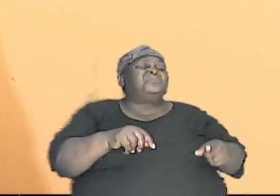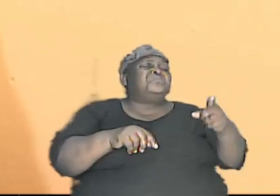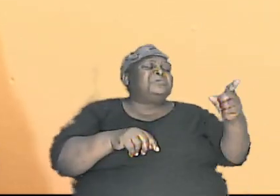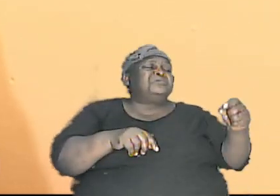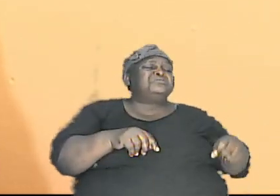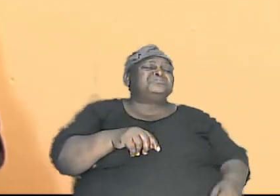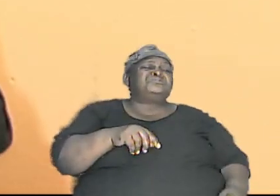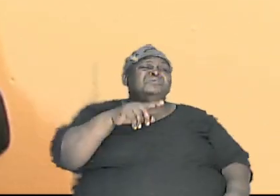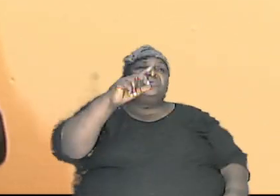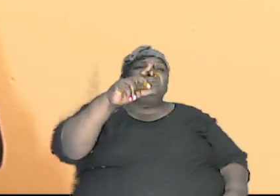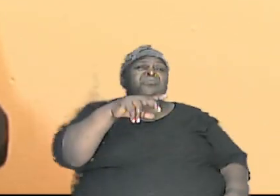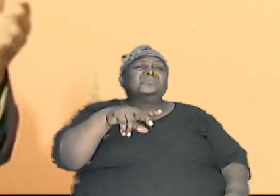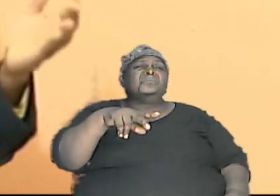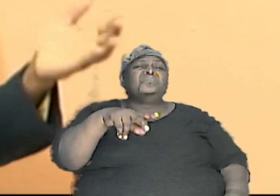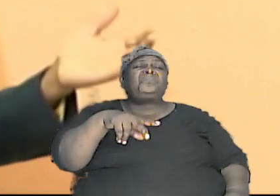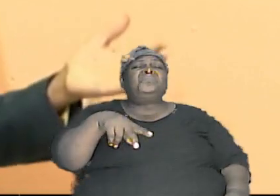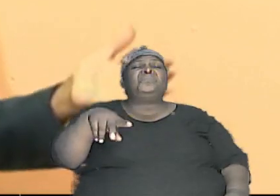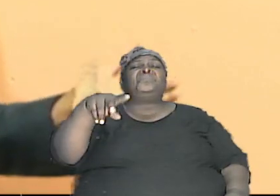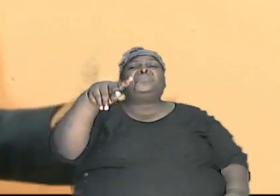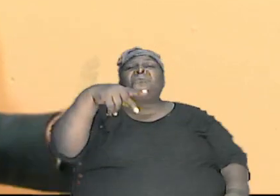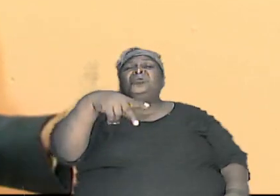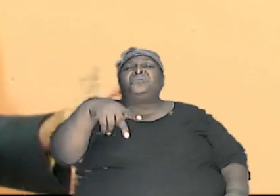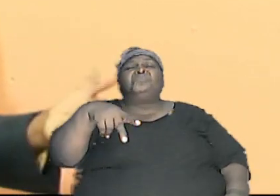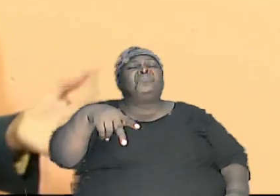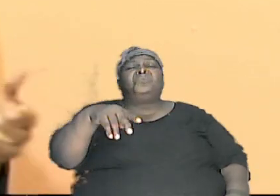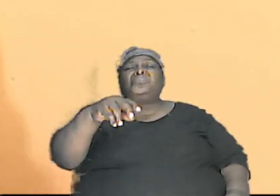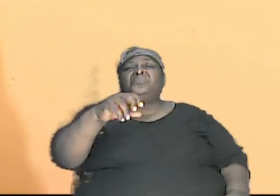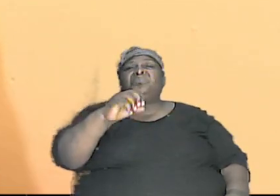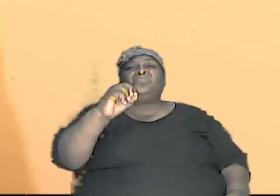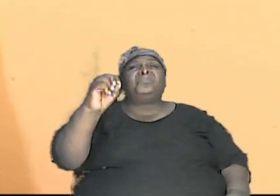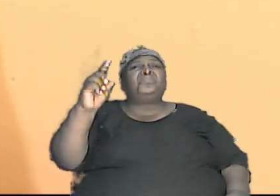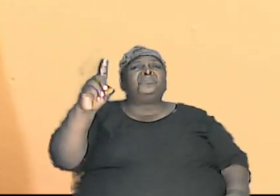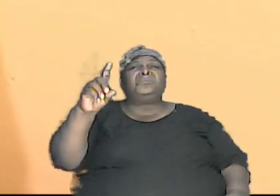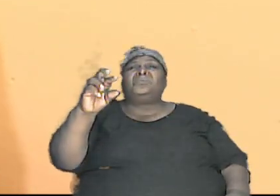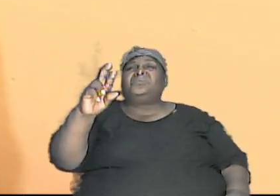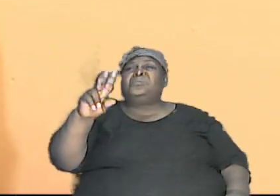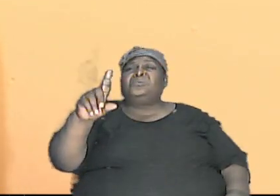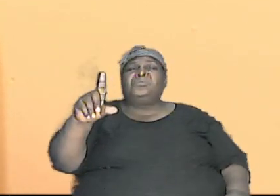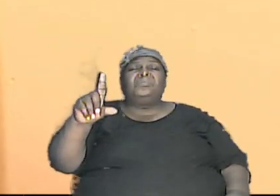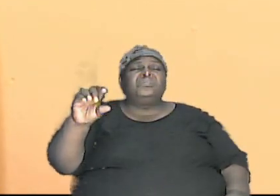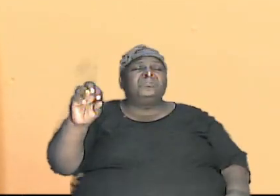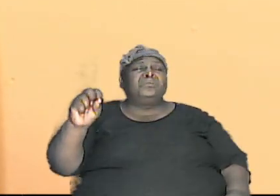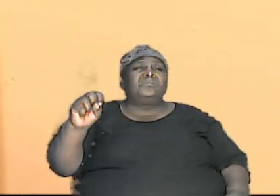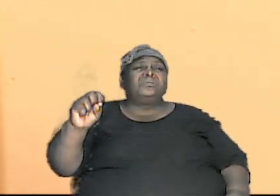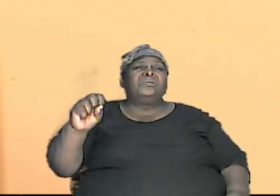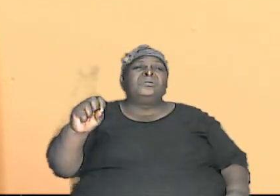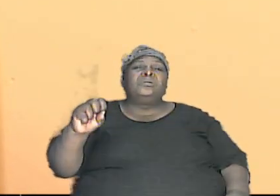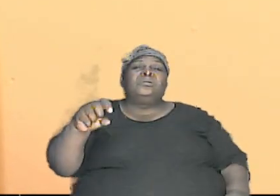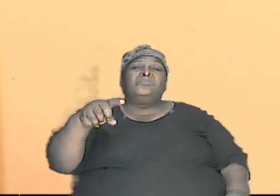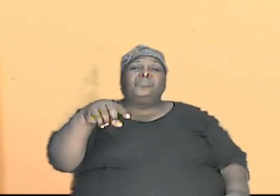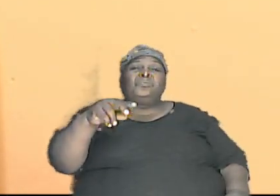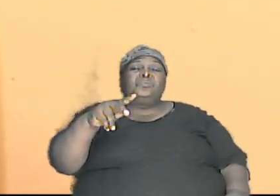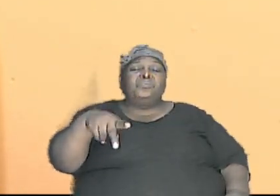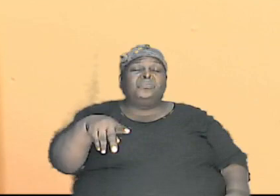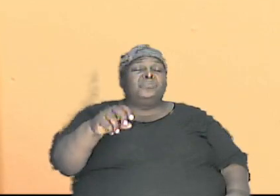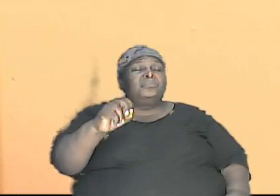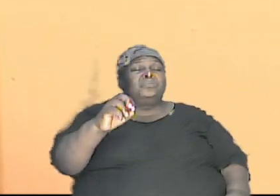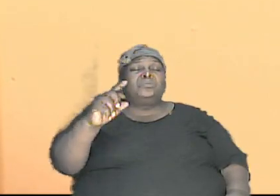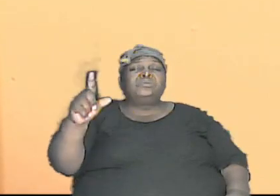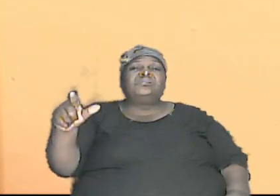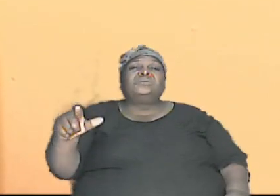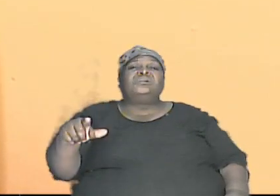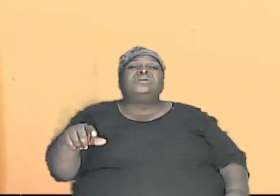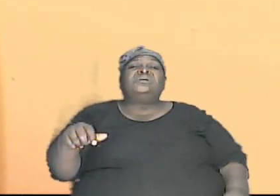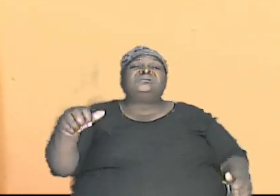two poodle poodles were never around a creation poodle is a lab animal that they take out genes and put